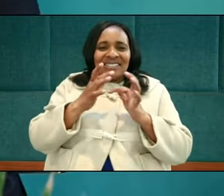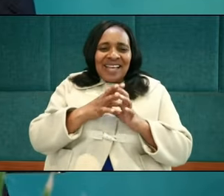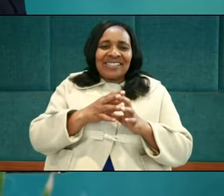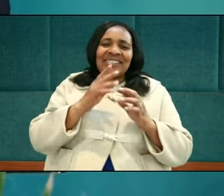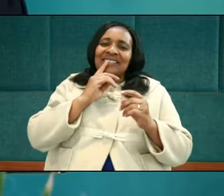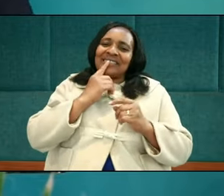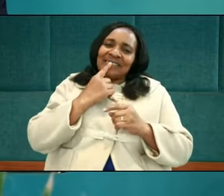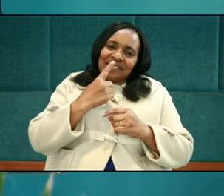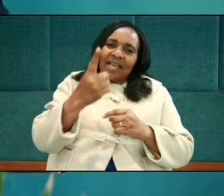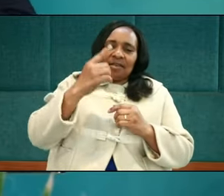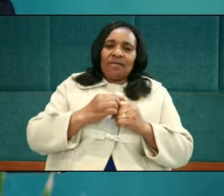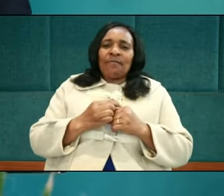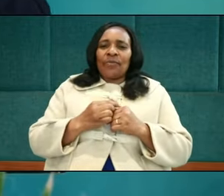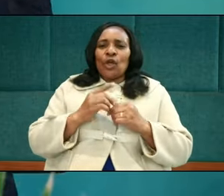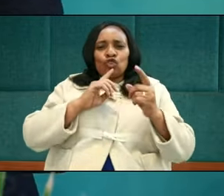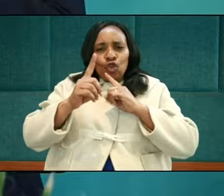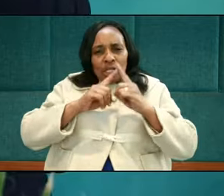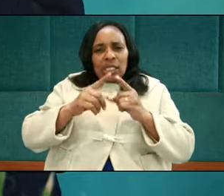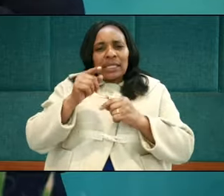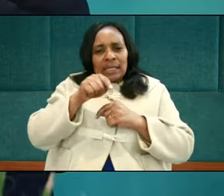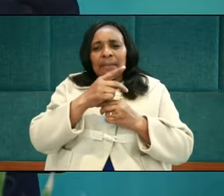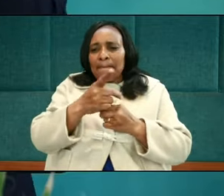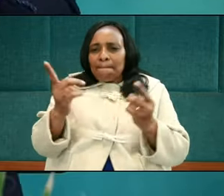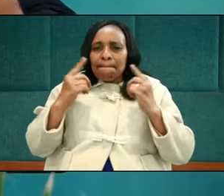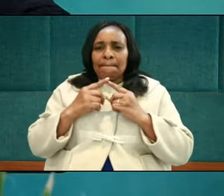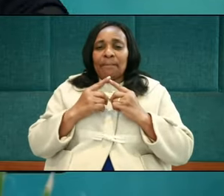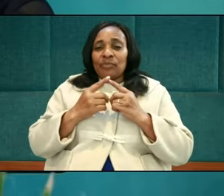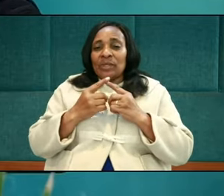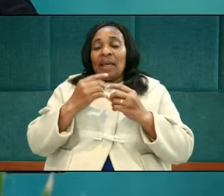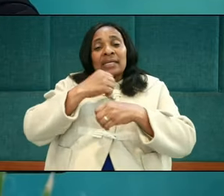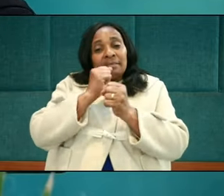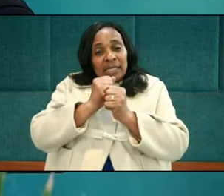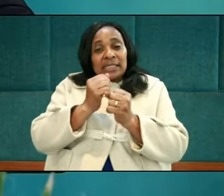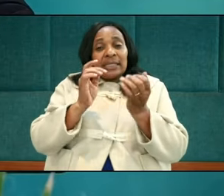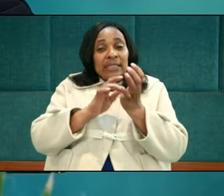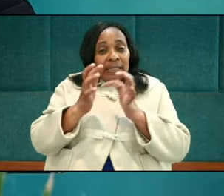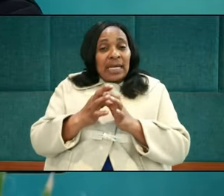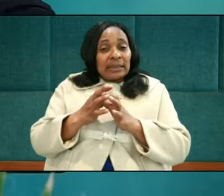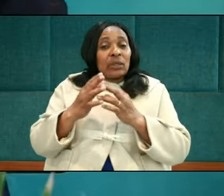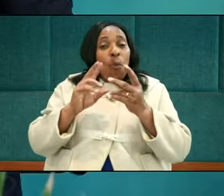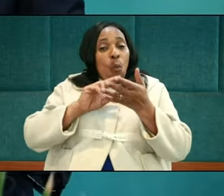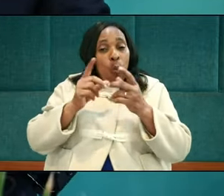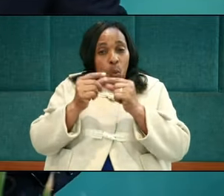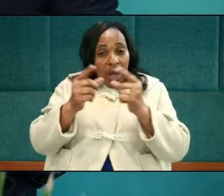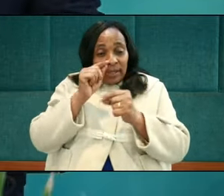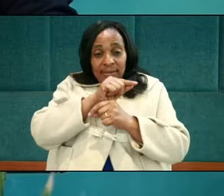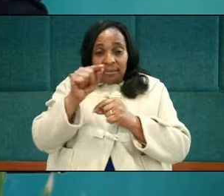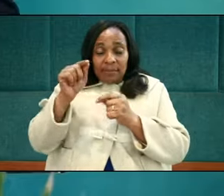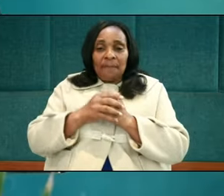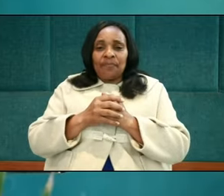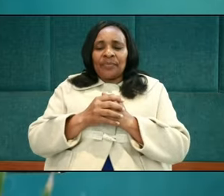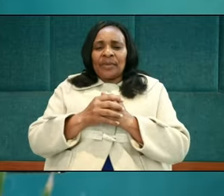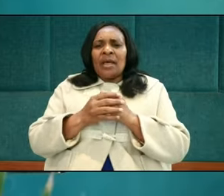speaking to. These are the people Jesus made this statement to. I want you to note, friends, that